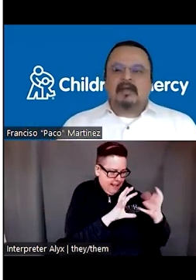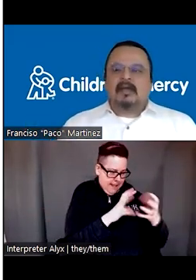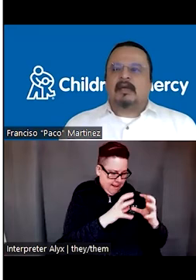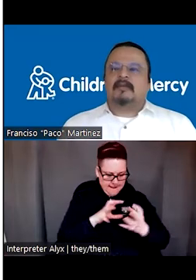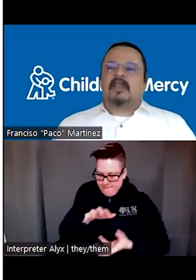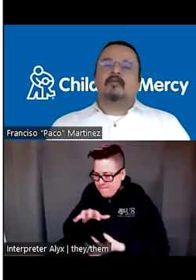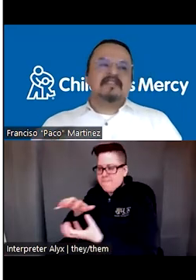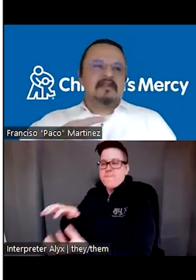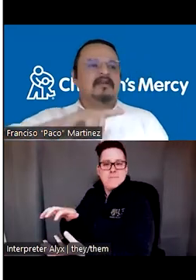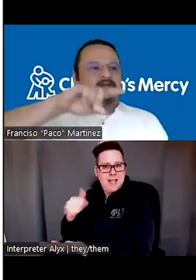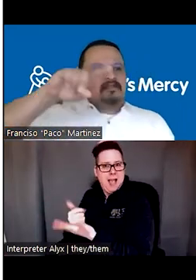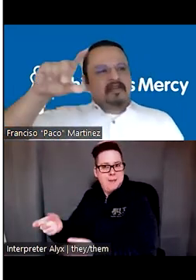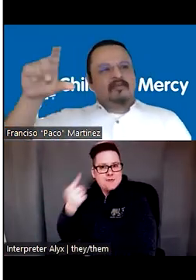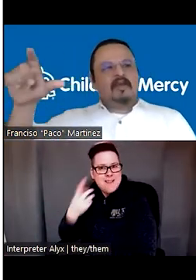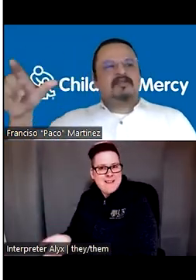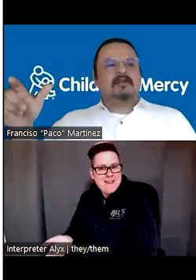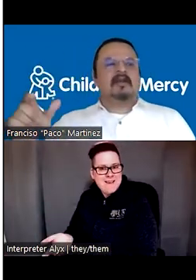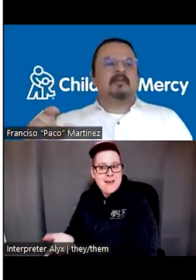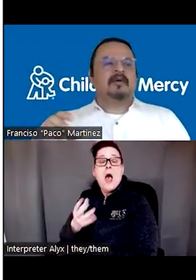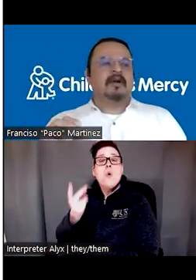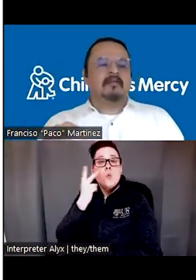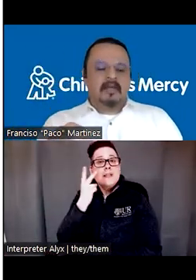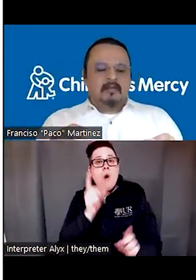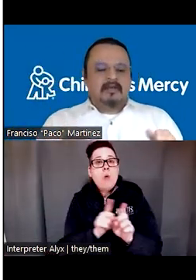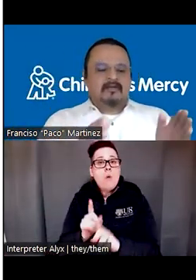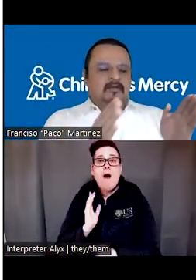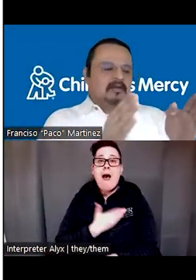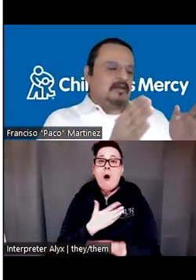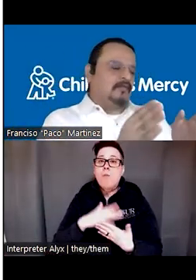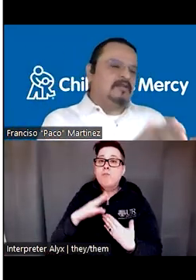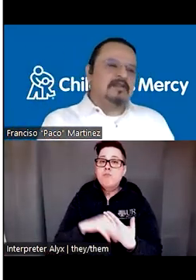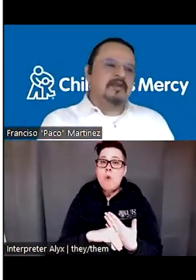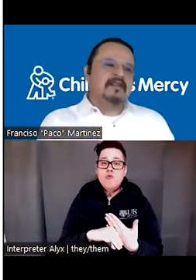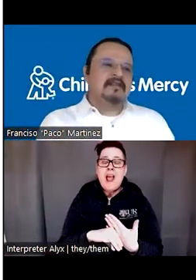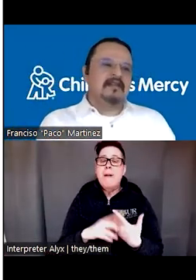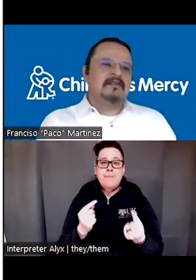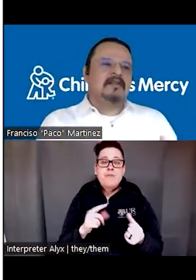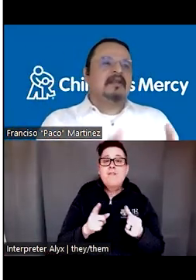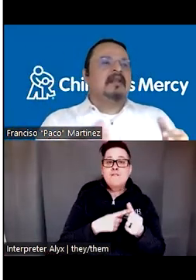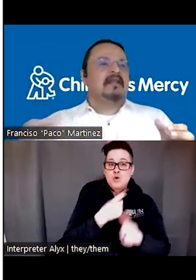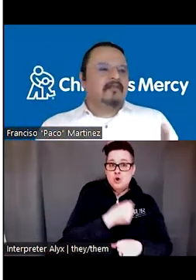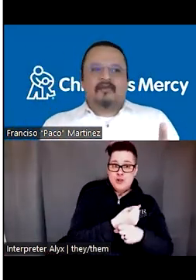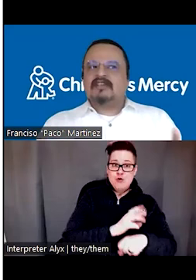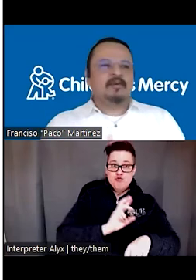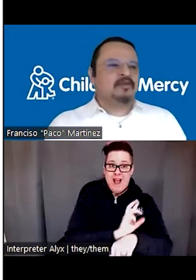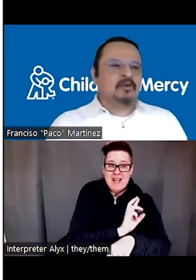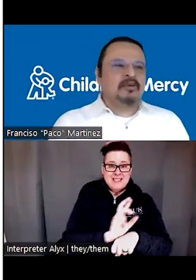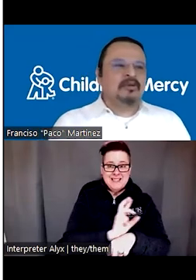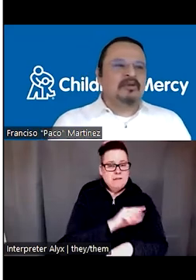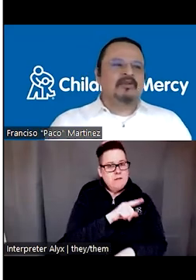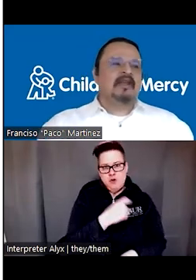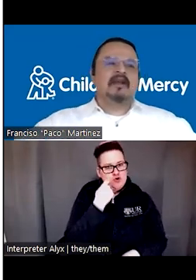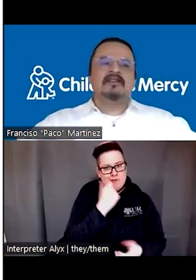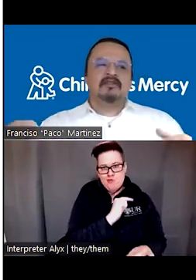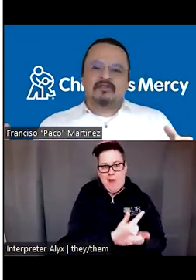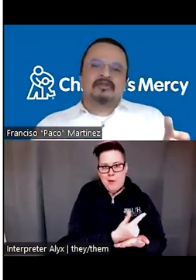Um, and we see also this transformation in our program because the first year residents, they are fresh from school.